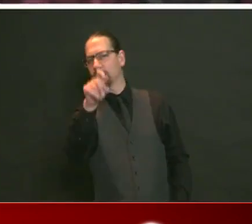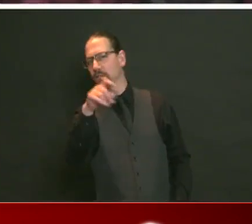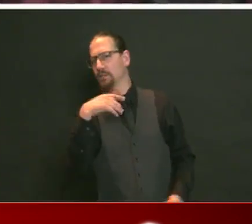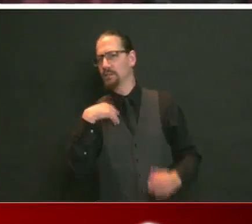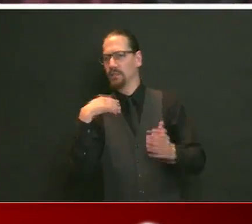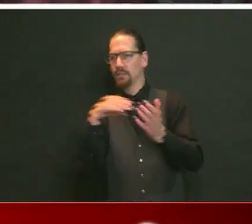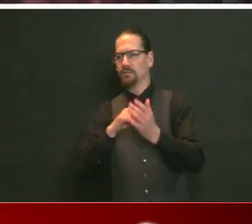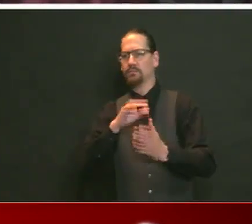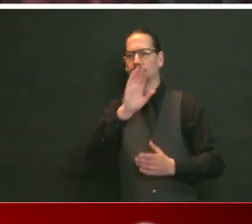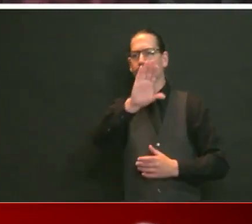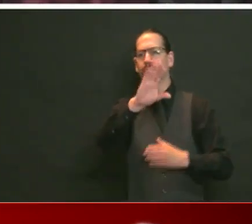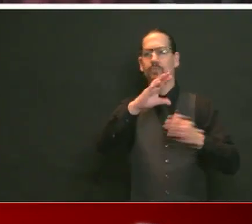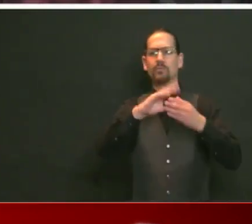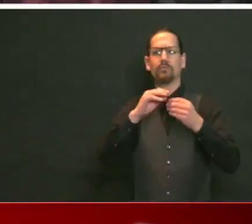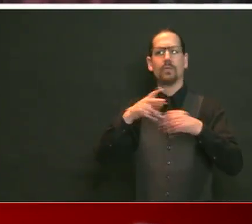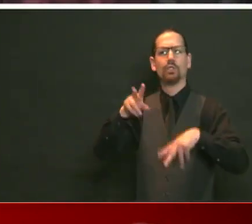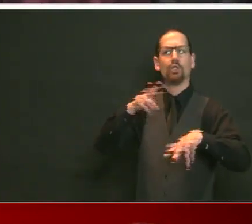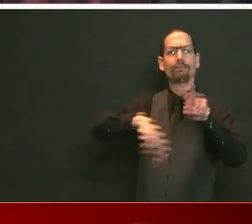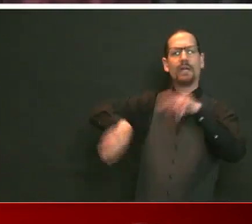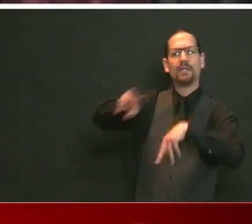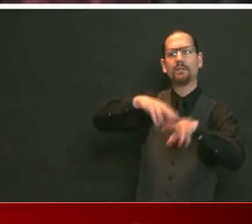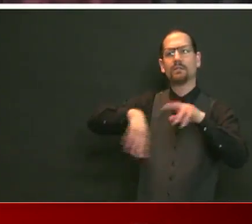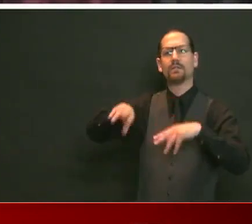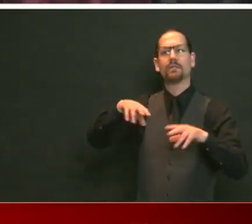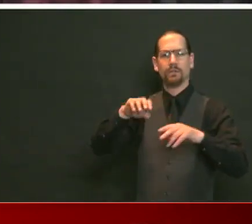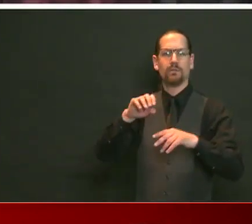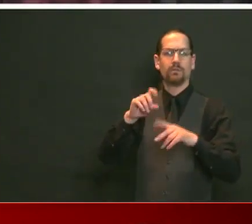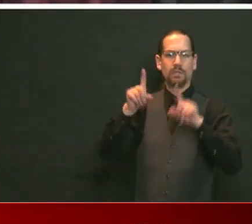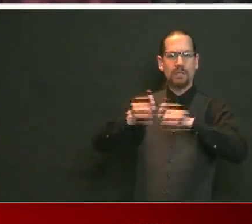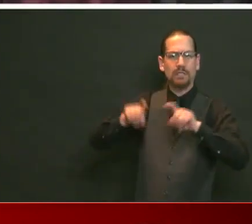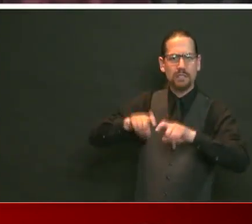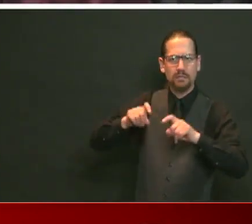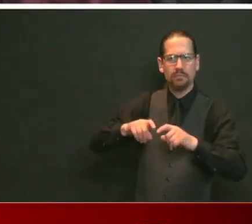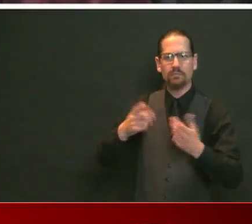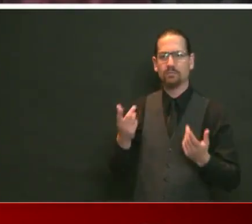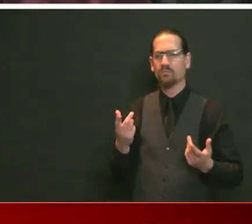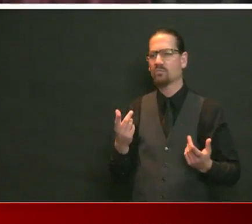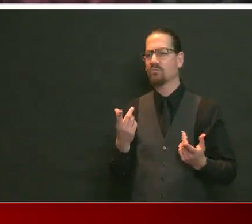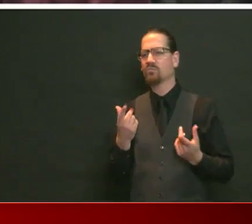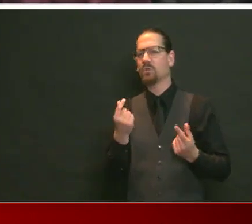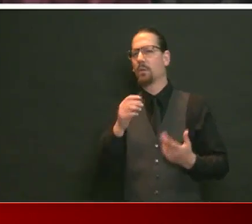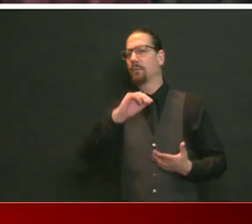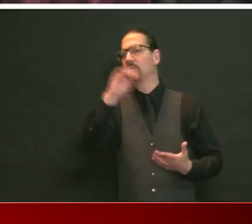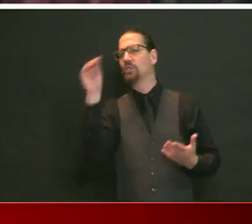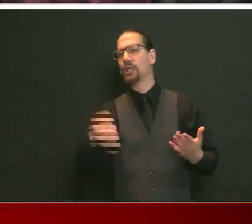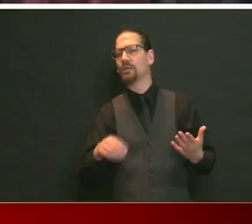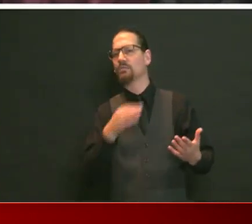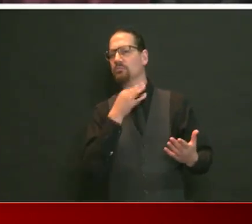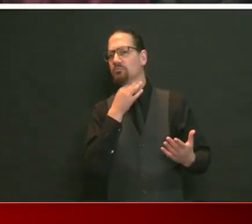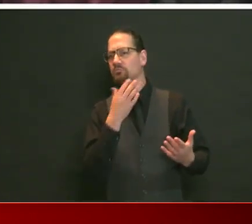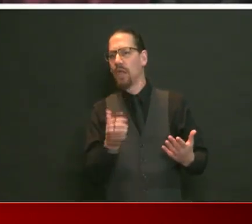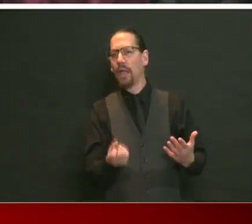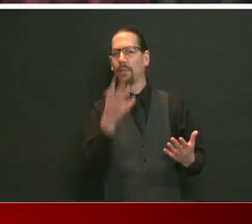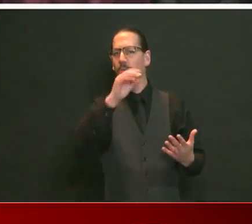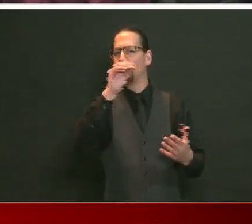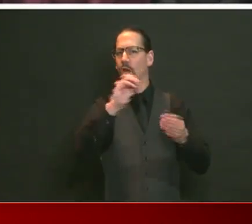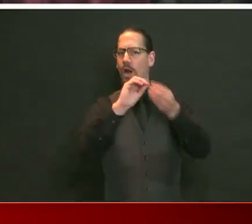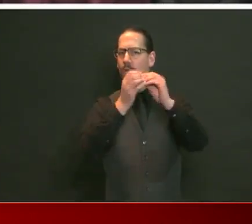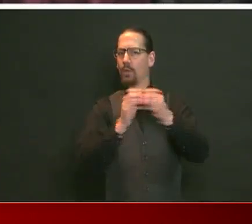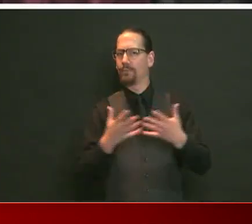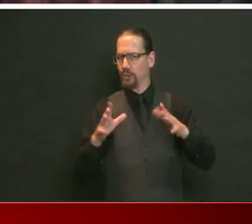have accepted the initial 5,000 household invitations, what percentage, and how many absolute numbers have been tested,